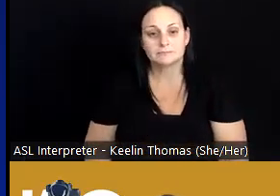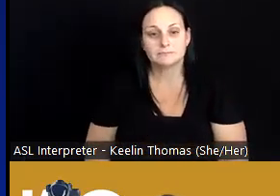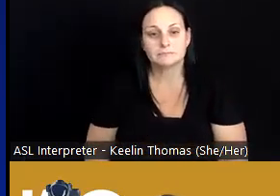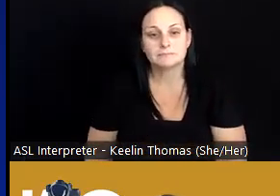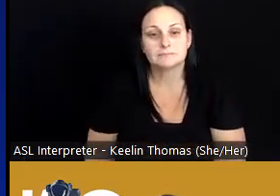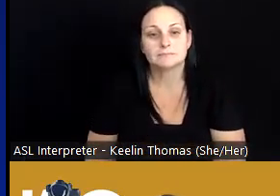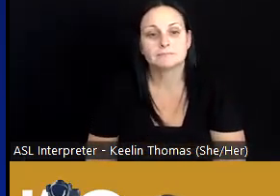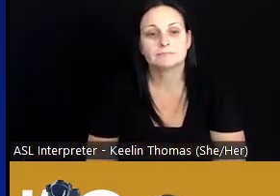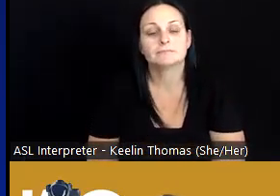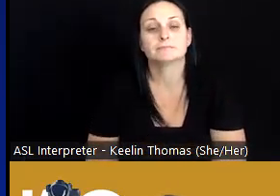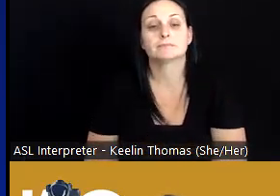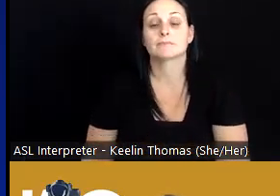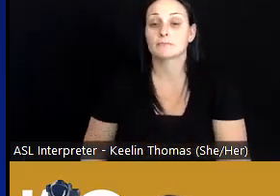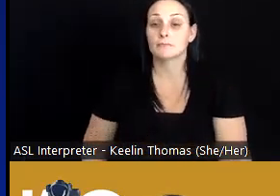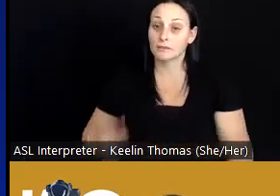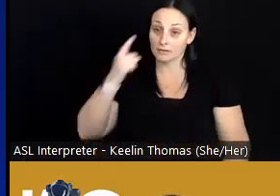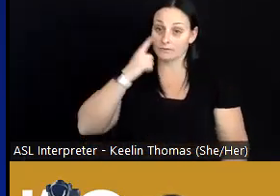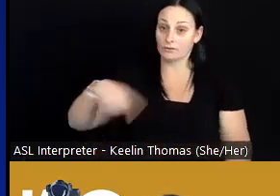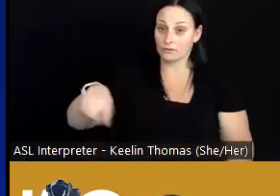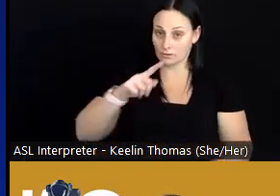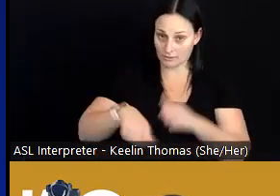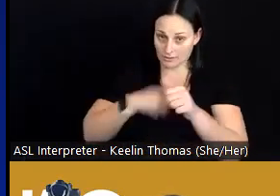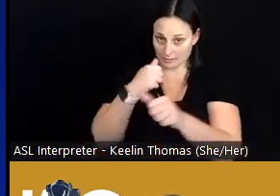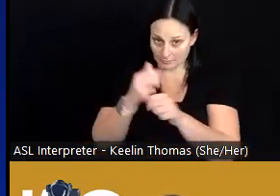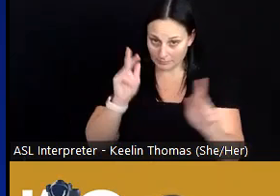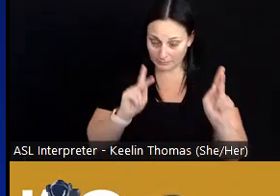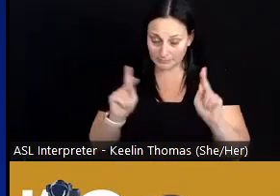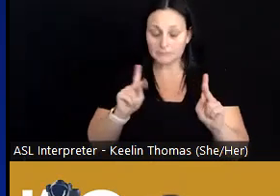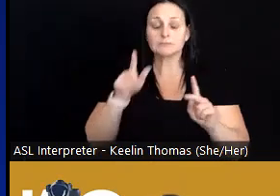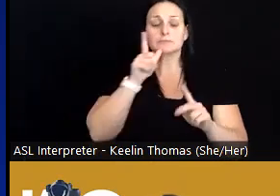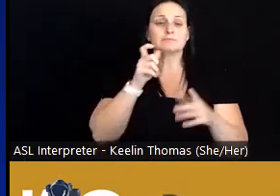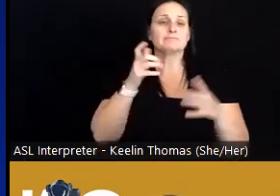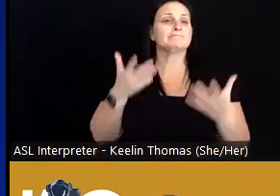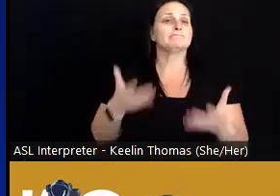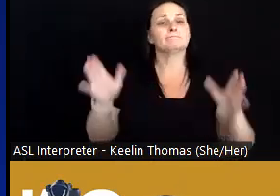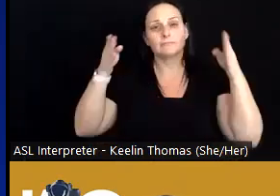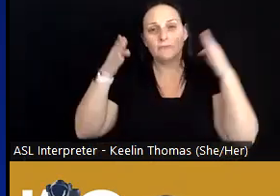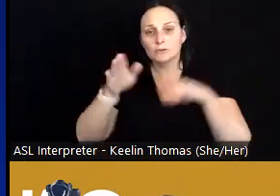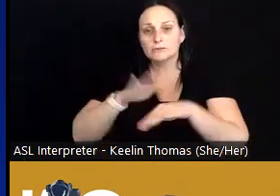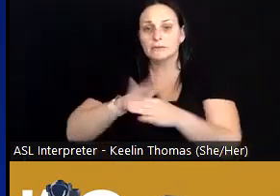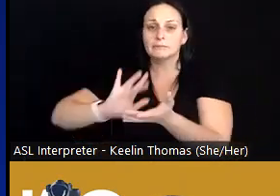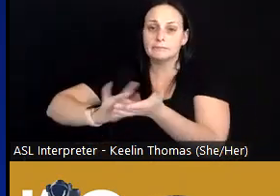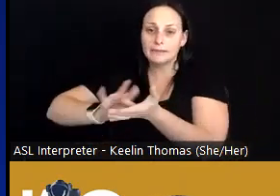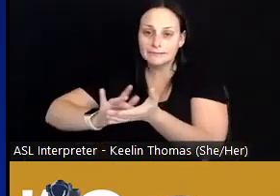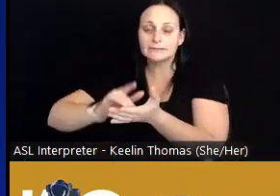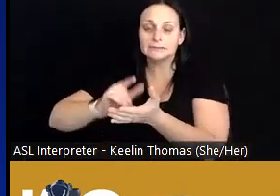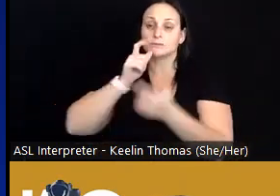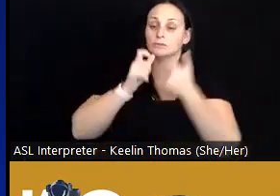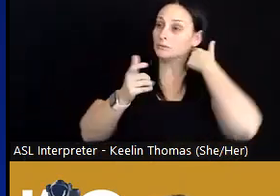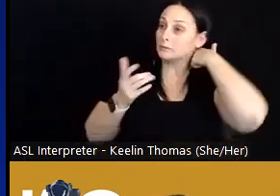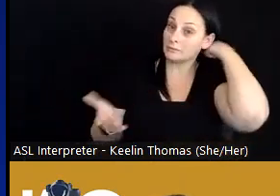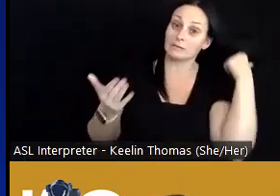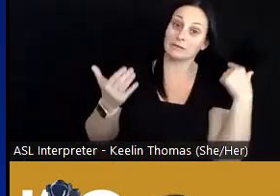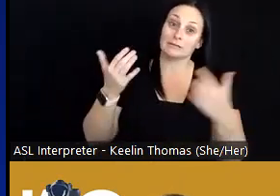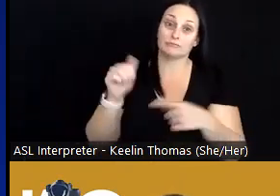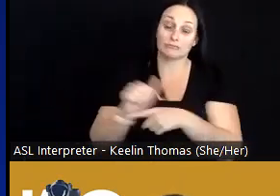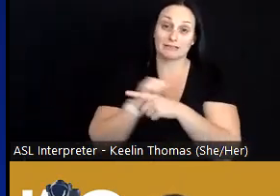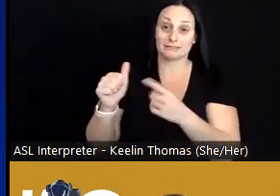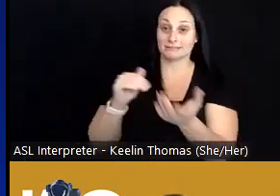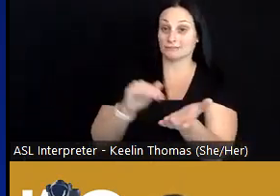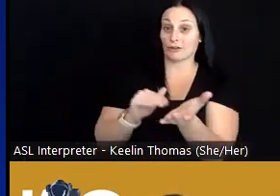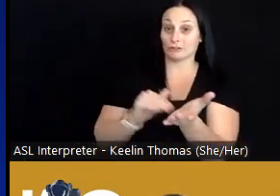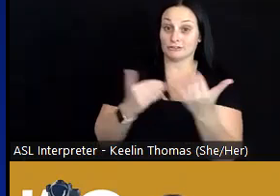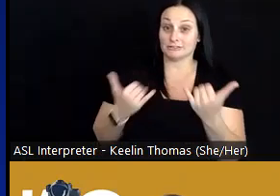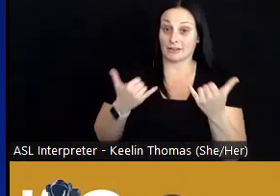you know, first, those of you alums who focused on medicine and who may actually be practicing physicians,